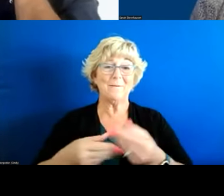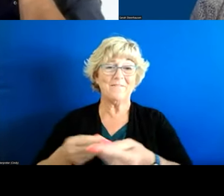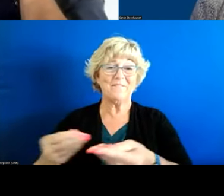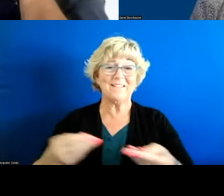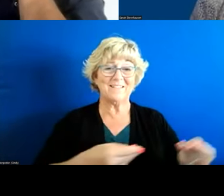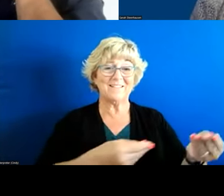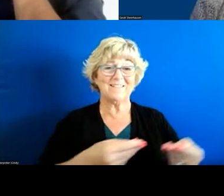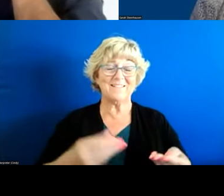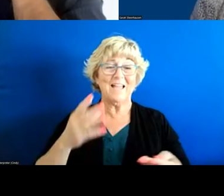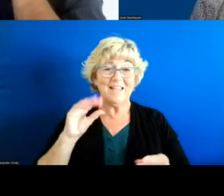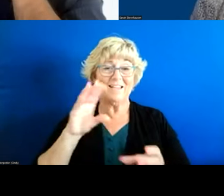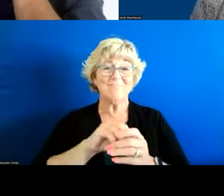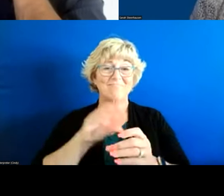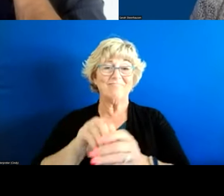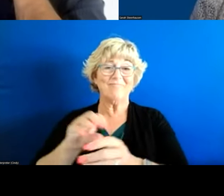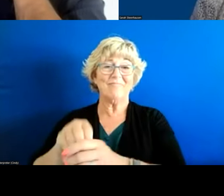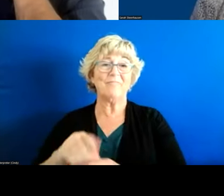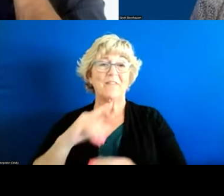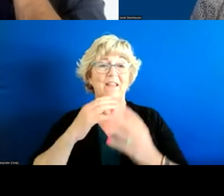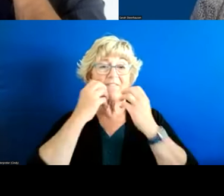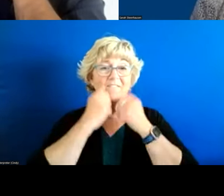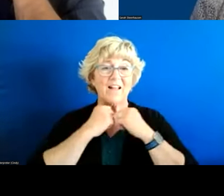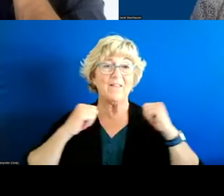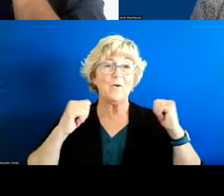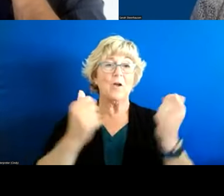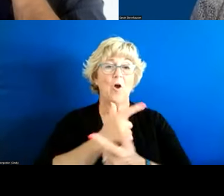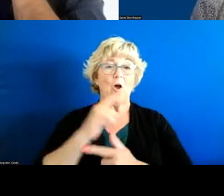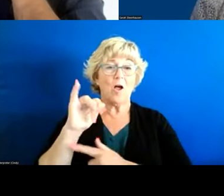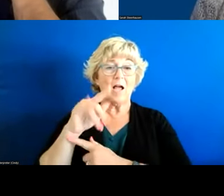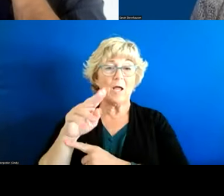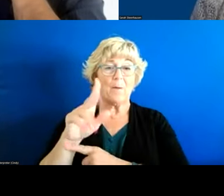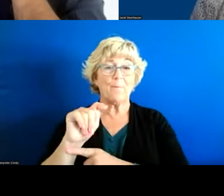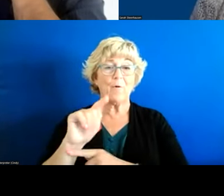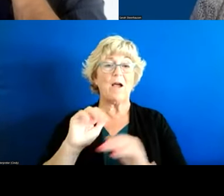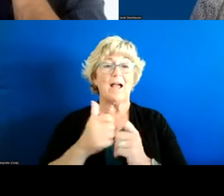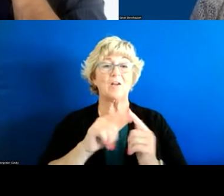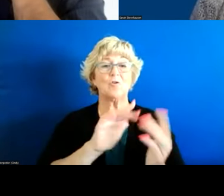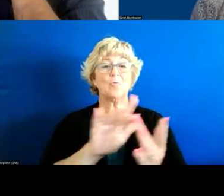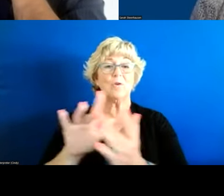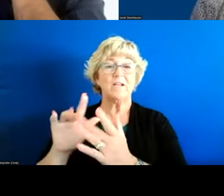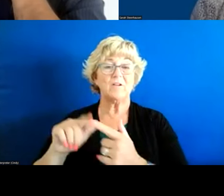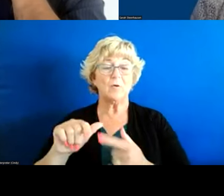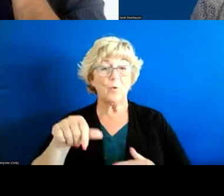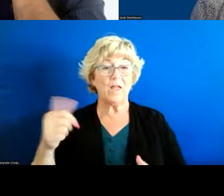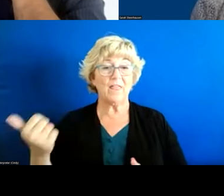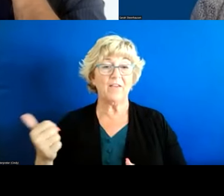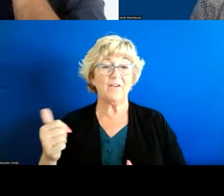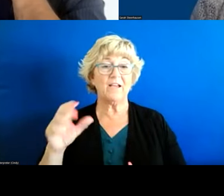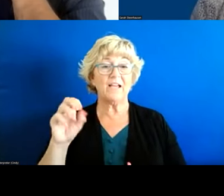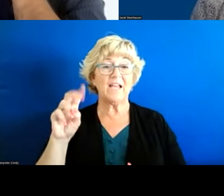as contributors and we really value everybody's input and how we can start reaching out to others and even